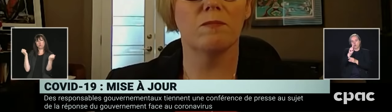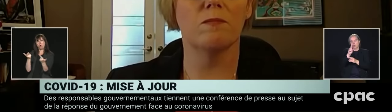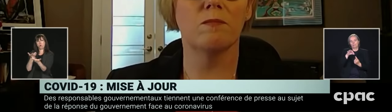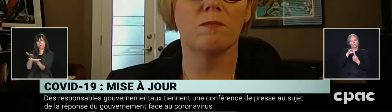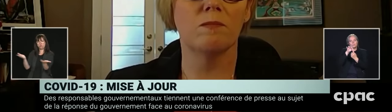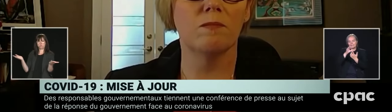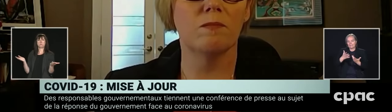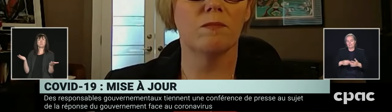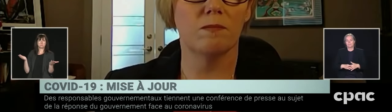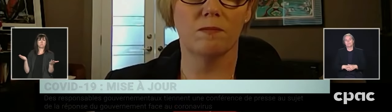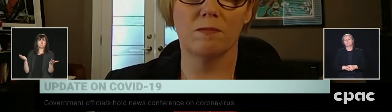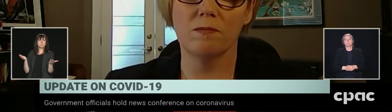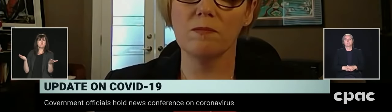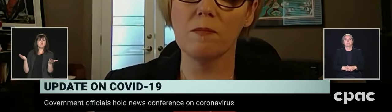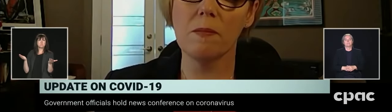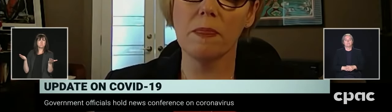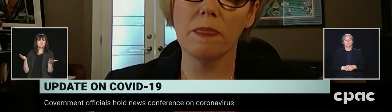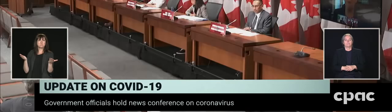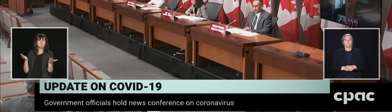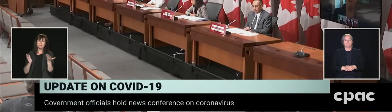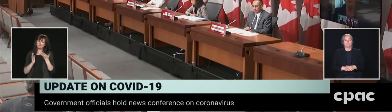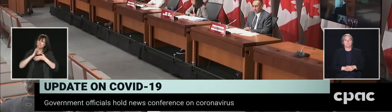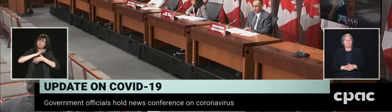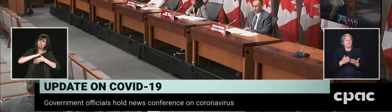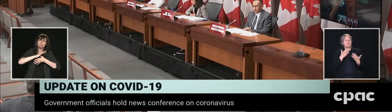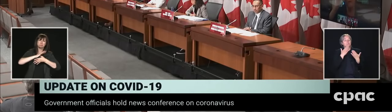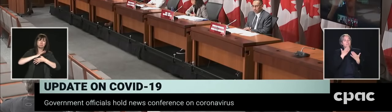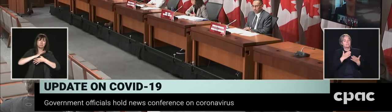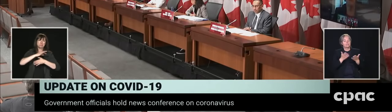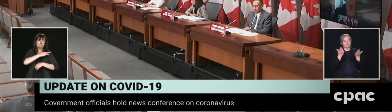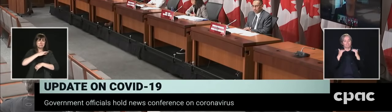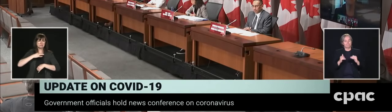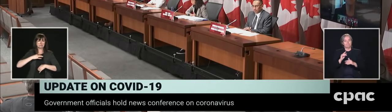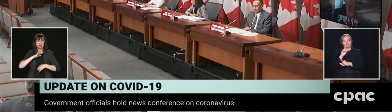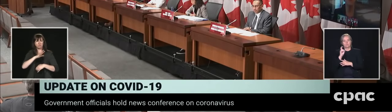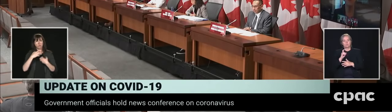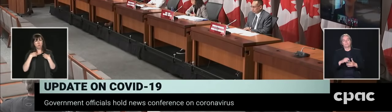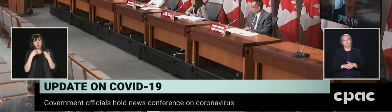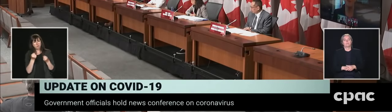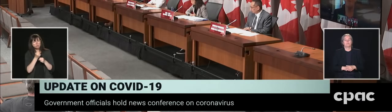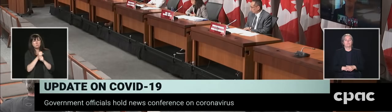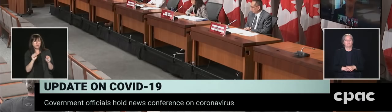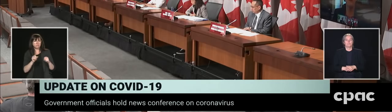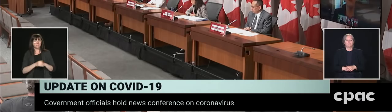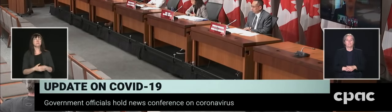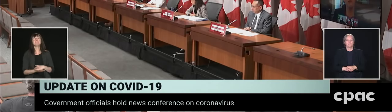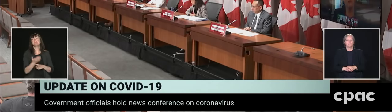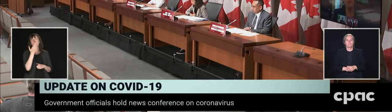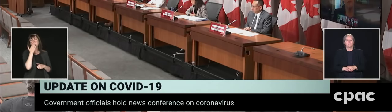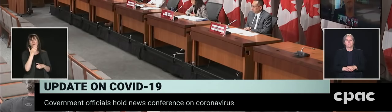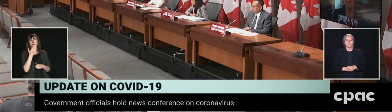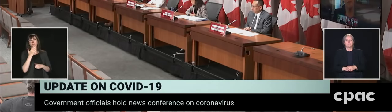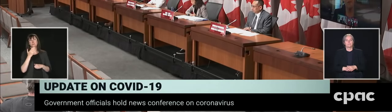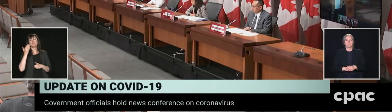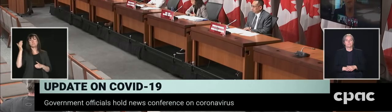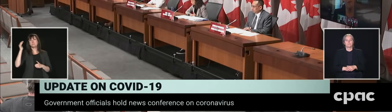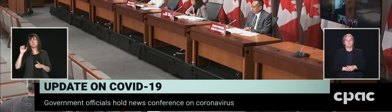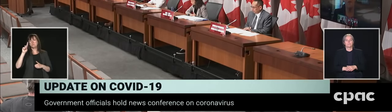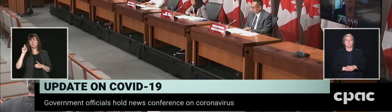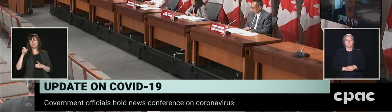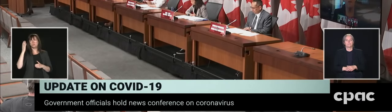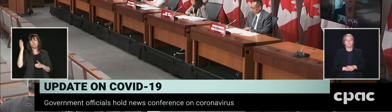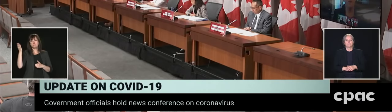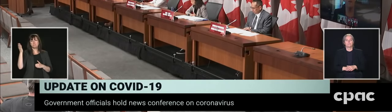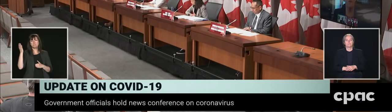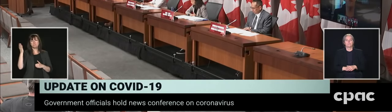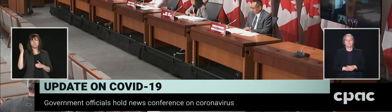Thank you, Minister. Oupérateur, prochaine question, s vous plaît. Thank you. Merci. The next question, a question gestion, is from Mike Blanchfield